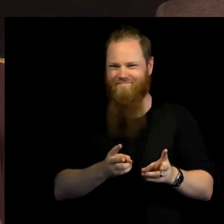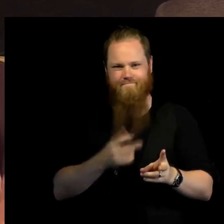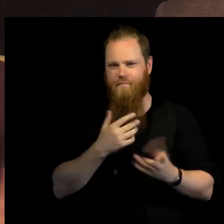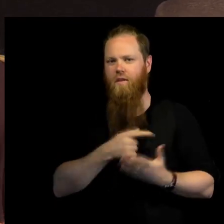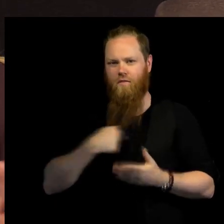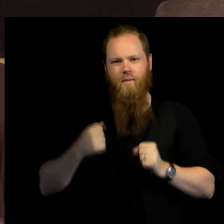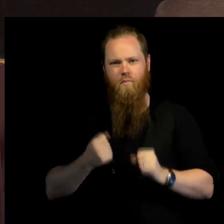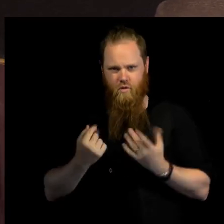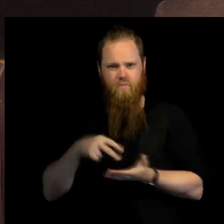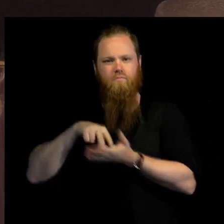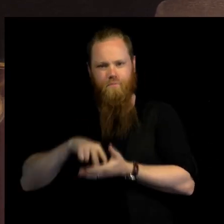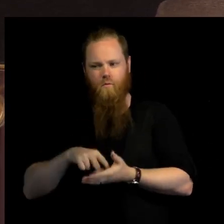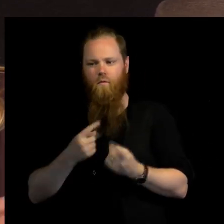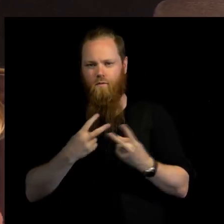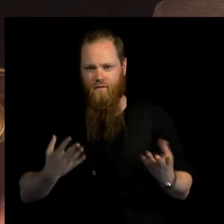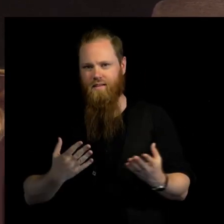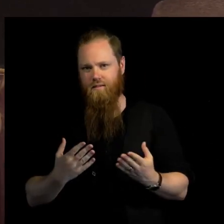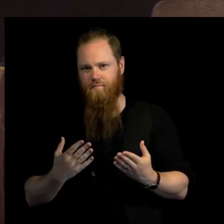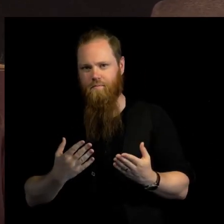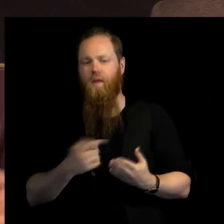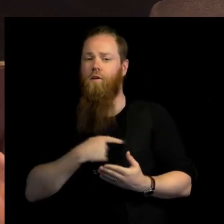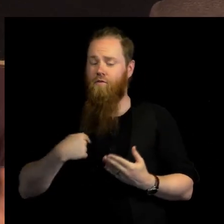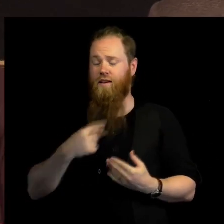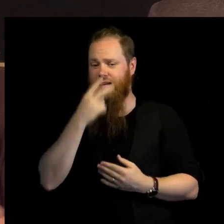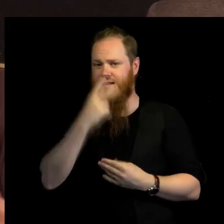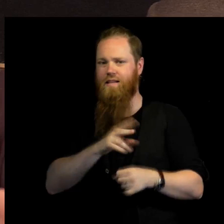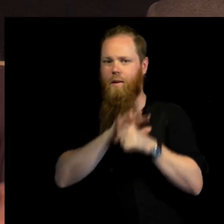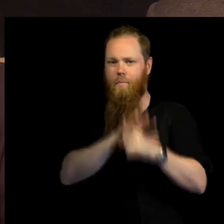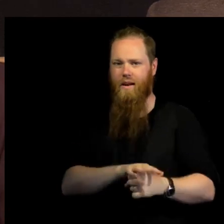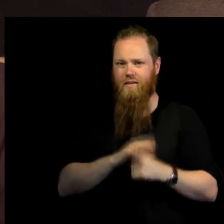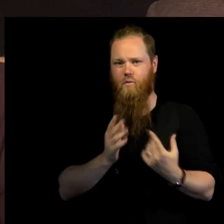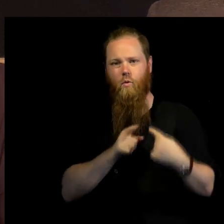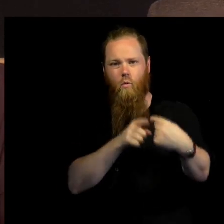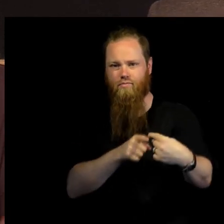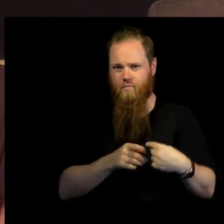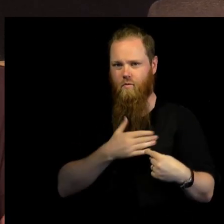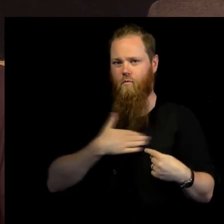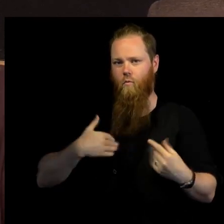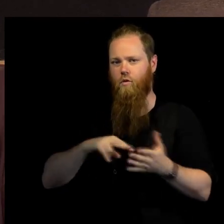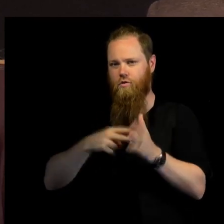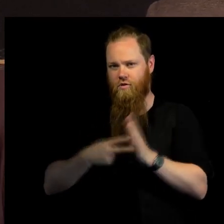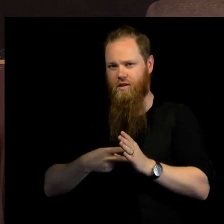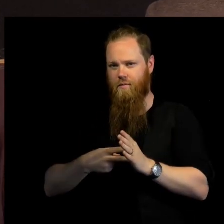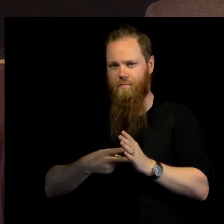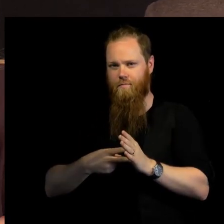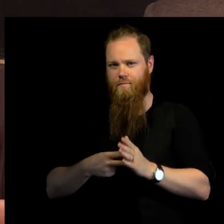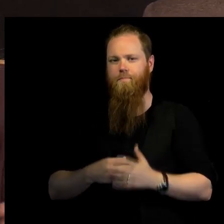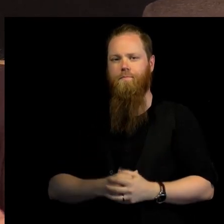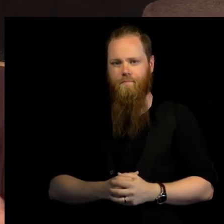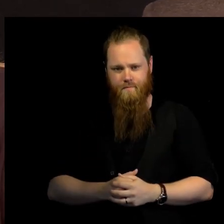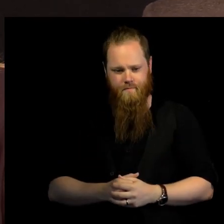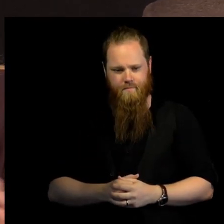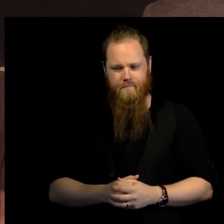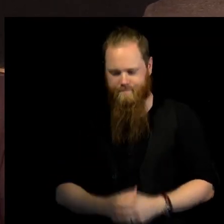examples of where we see the pressure on the system and the pressure of how we're being stress tested in different